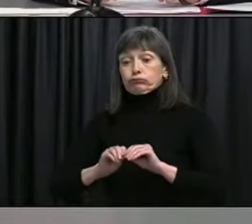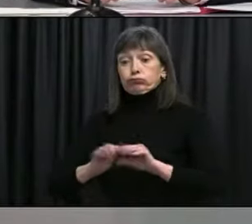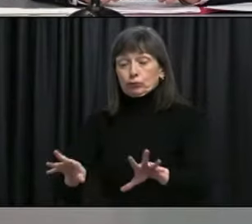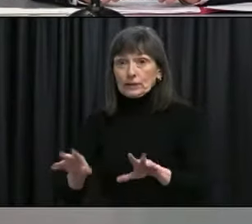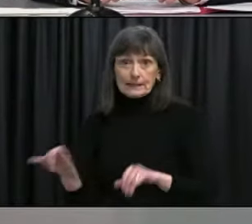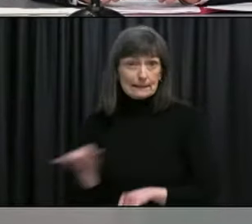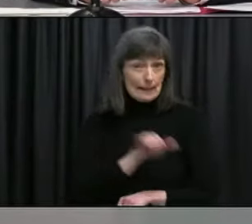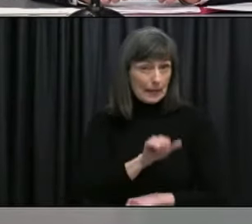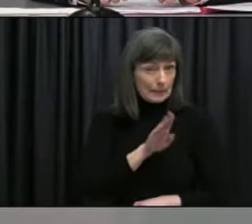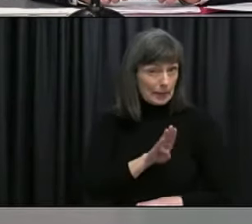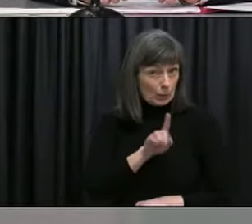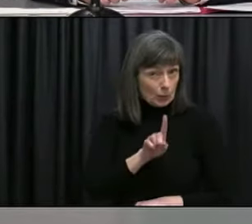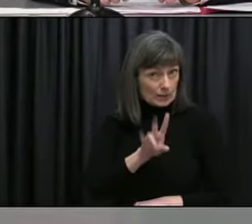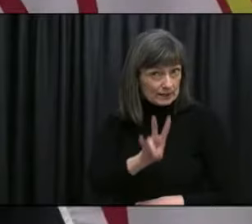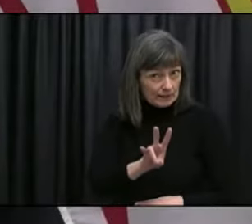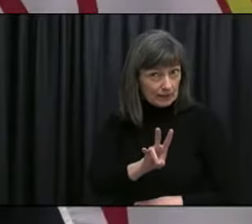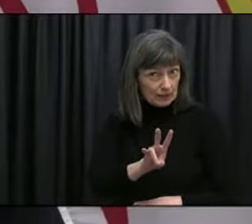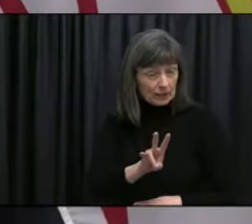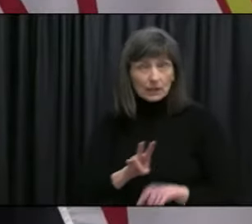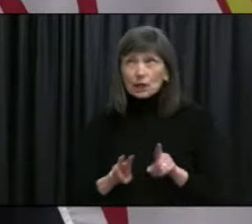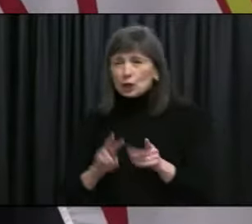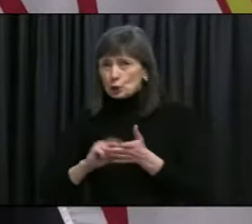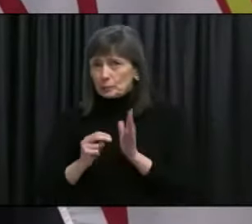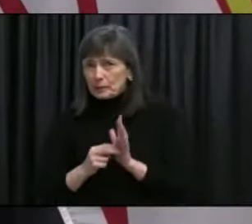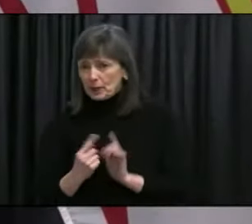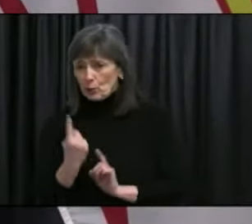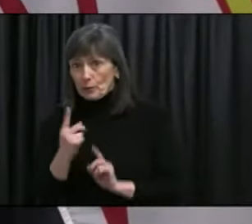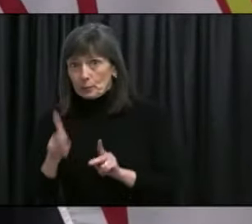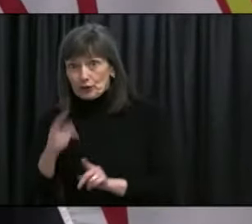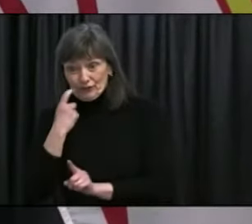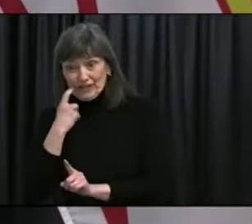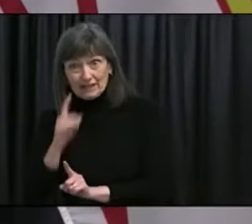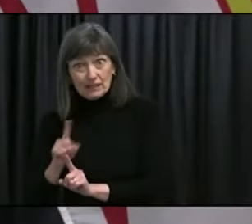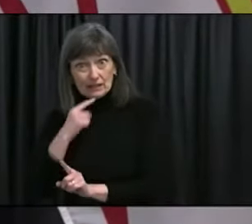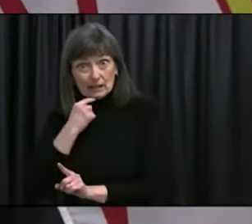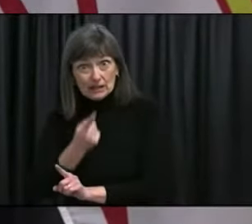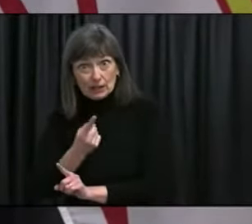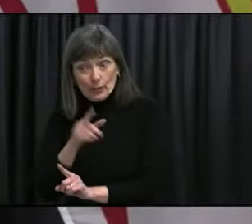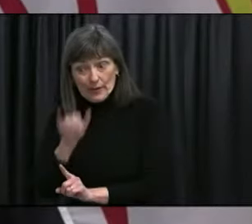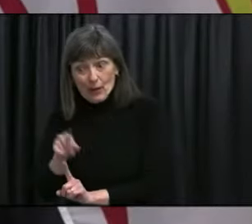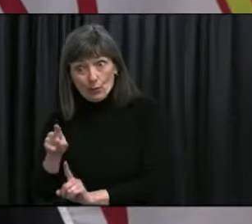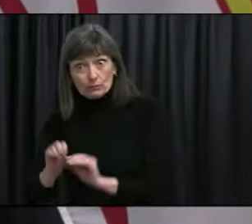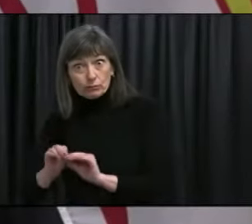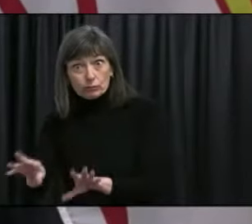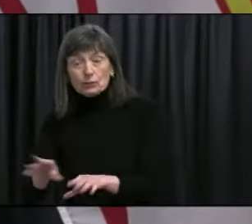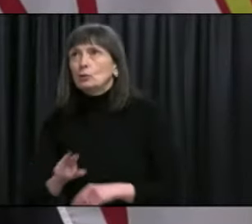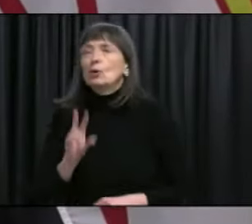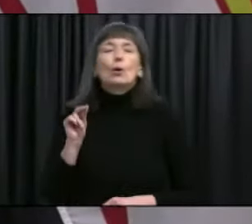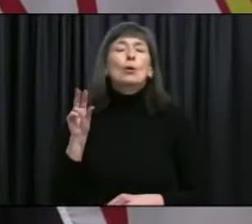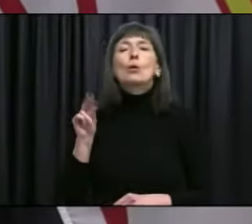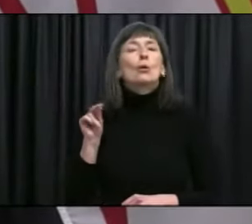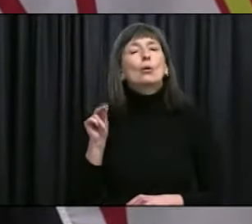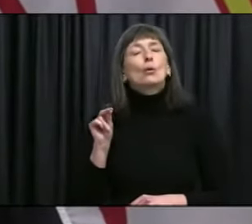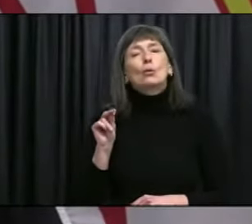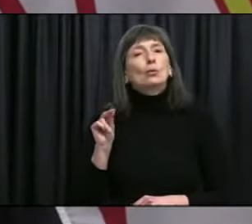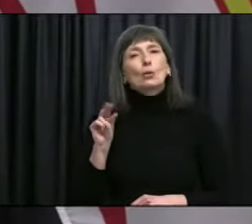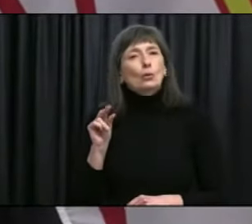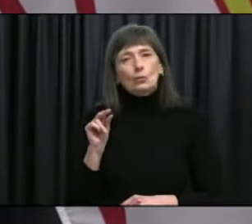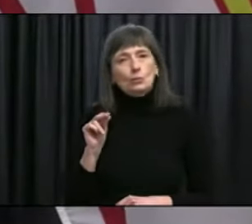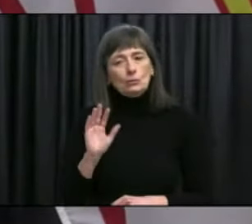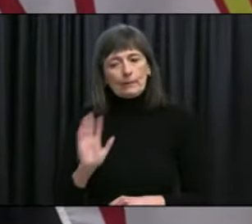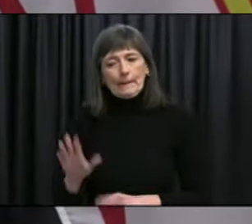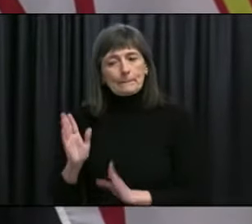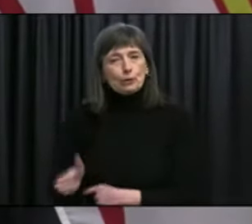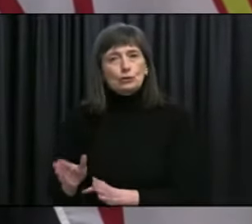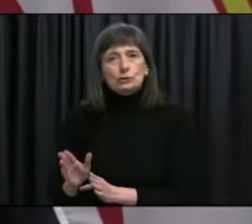um do you mean an outbreak as a result of this case or um yeah just no um the